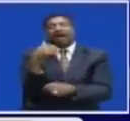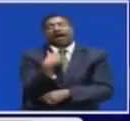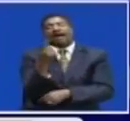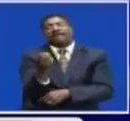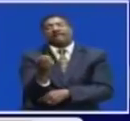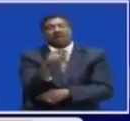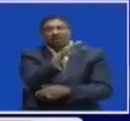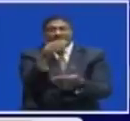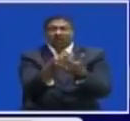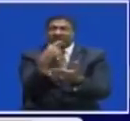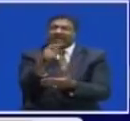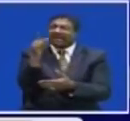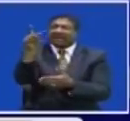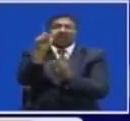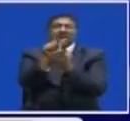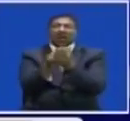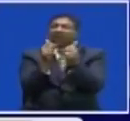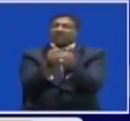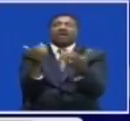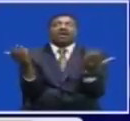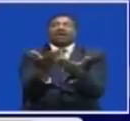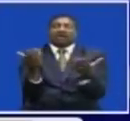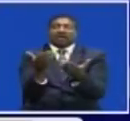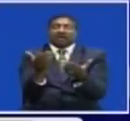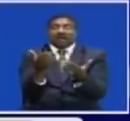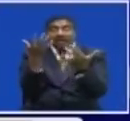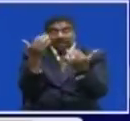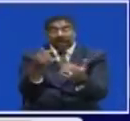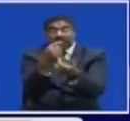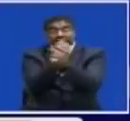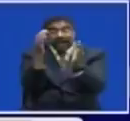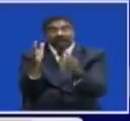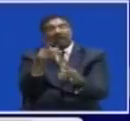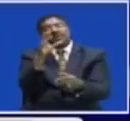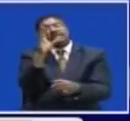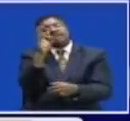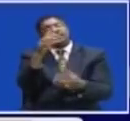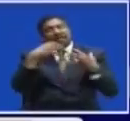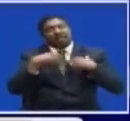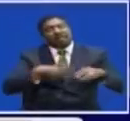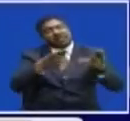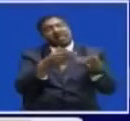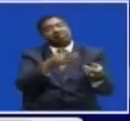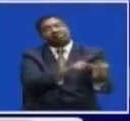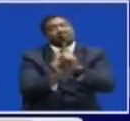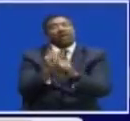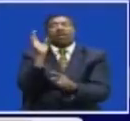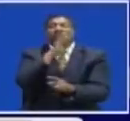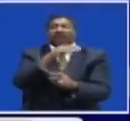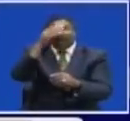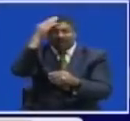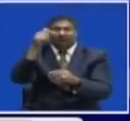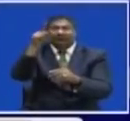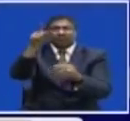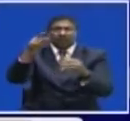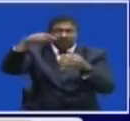Situation As lawless Rescuers Have so far Retrieved Seven bodies After the Wars of the Pit Caved in On